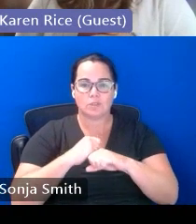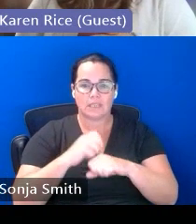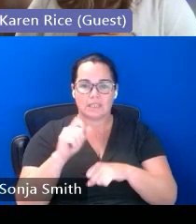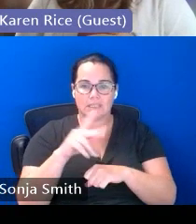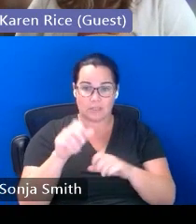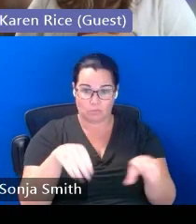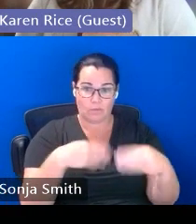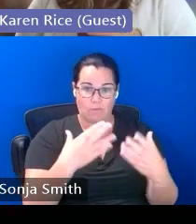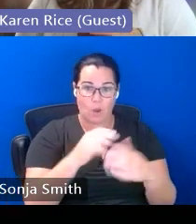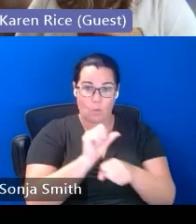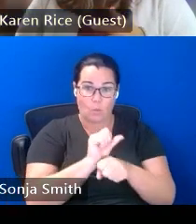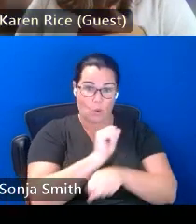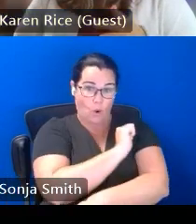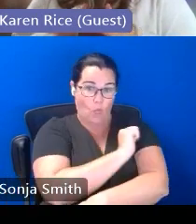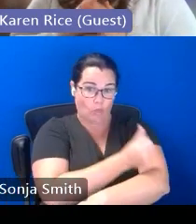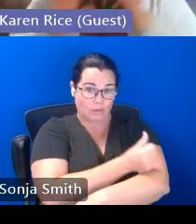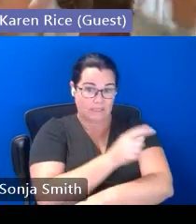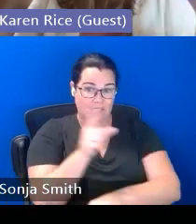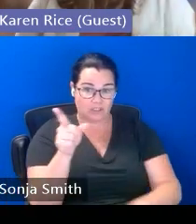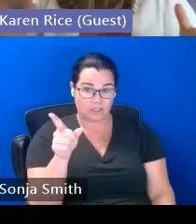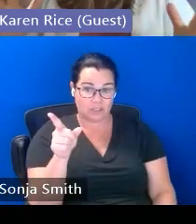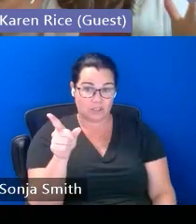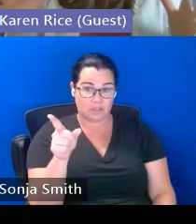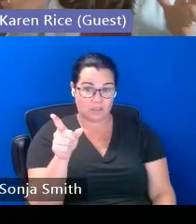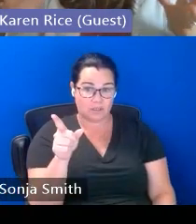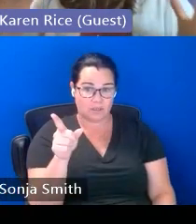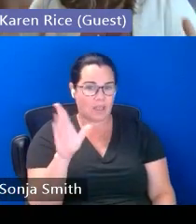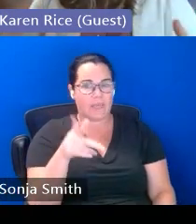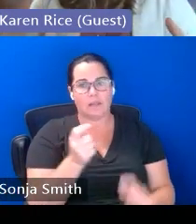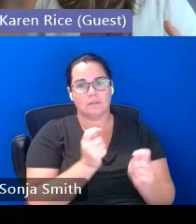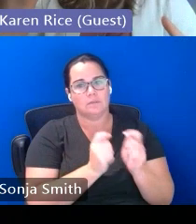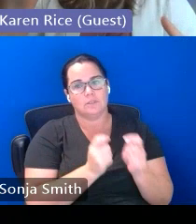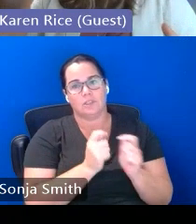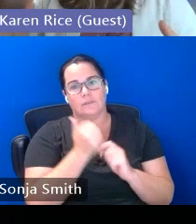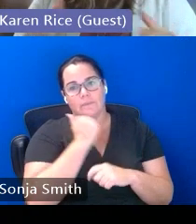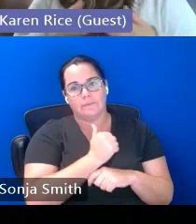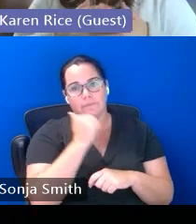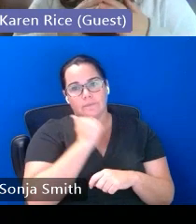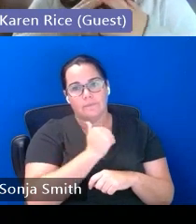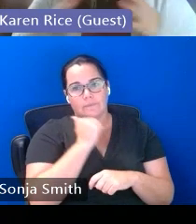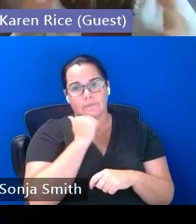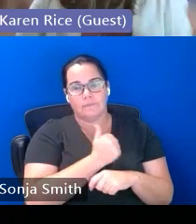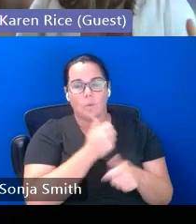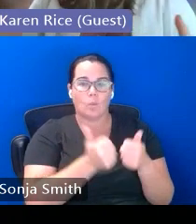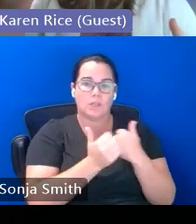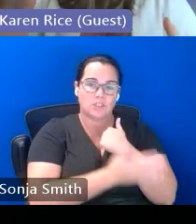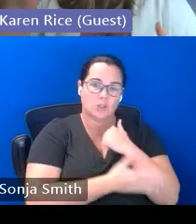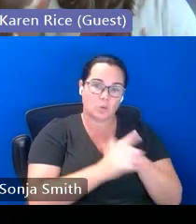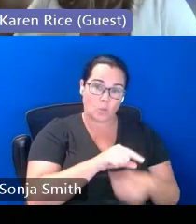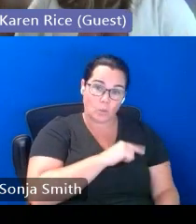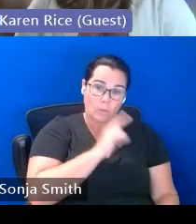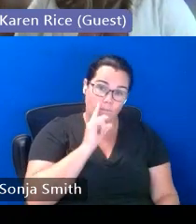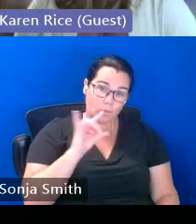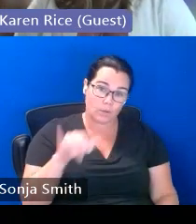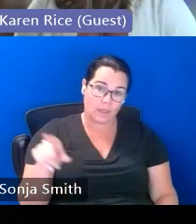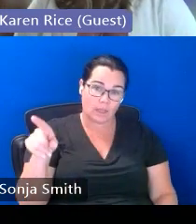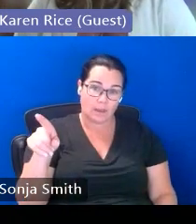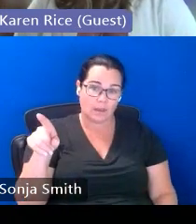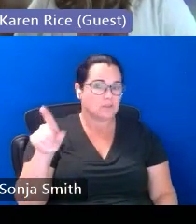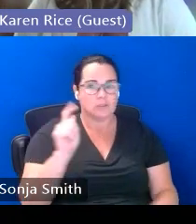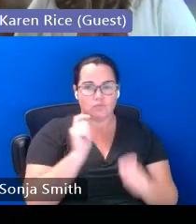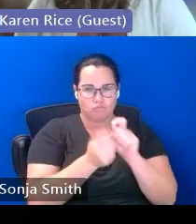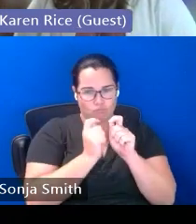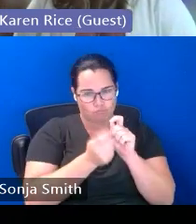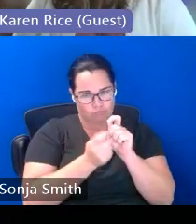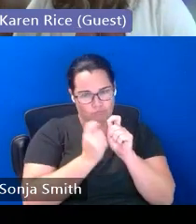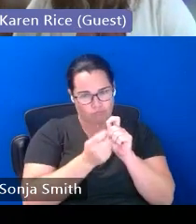that that's constantly changing the list of countries that are eligible for this is constantly changing um it